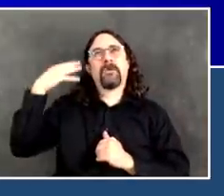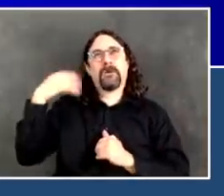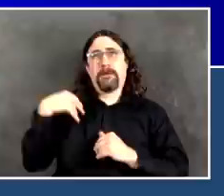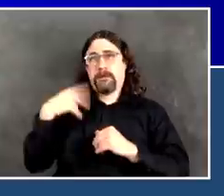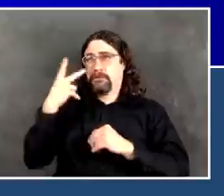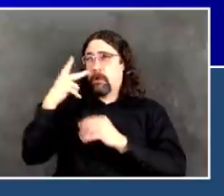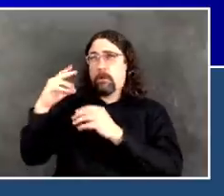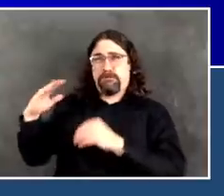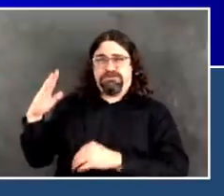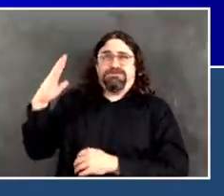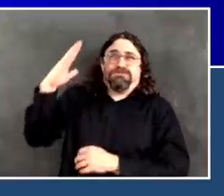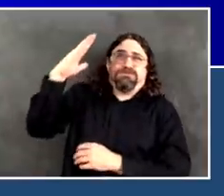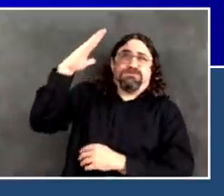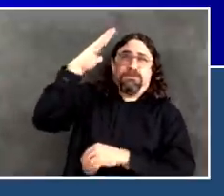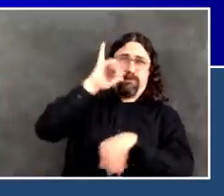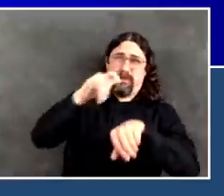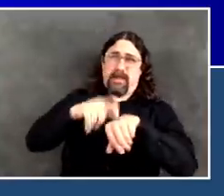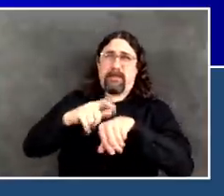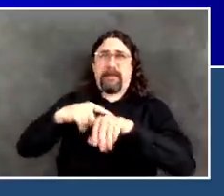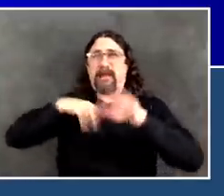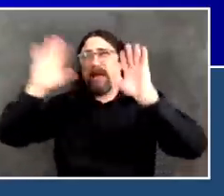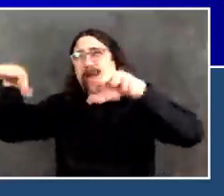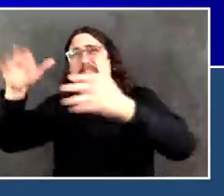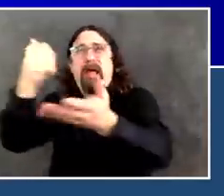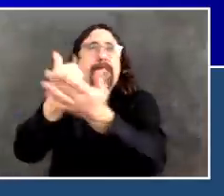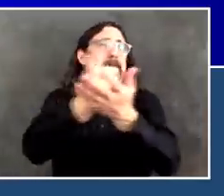And so, we need to understand